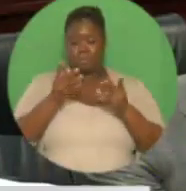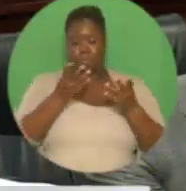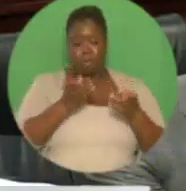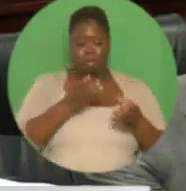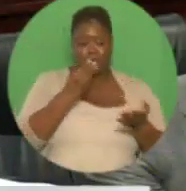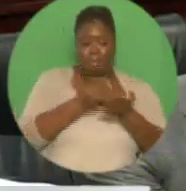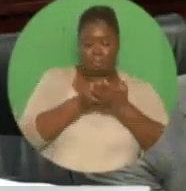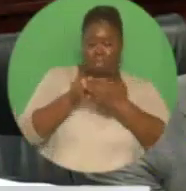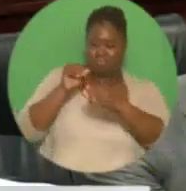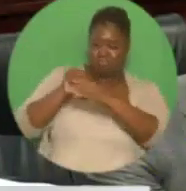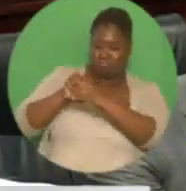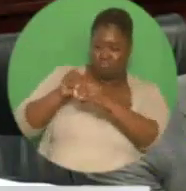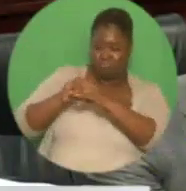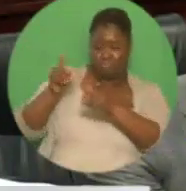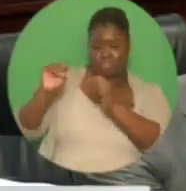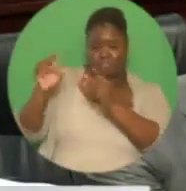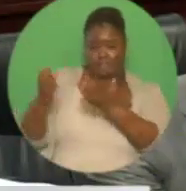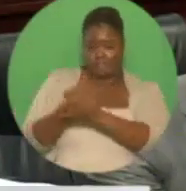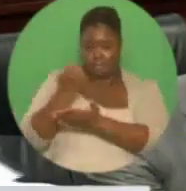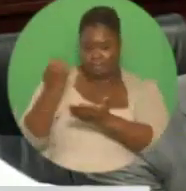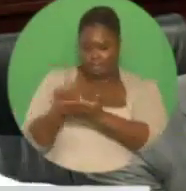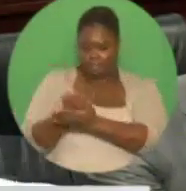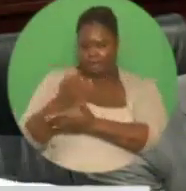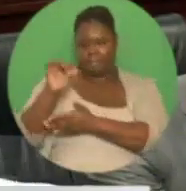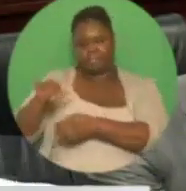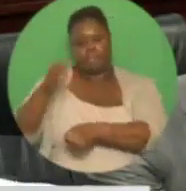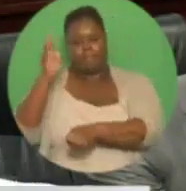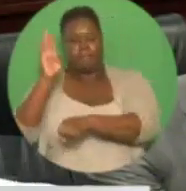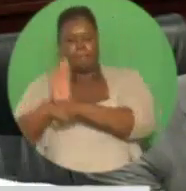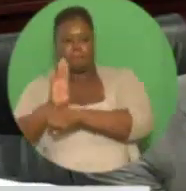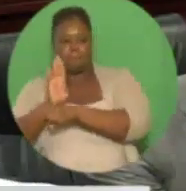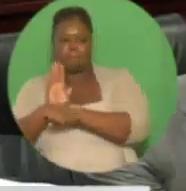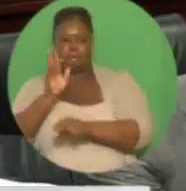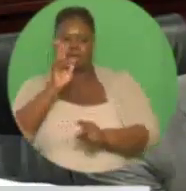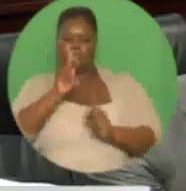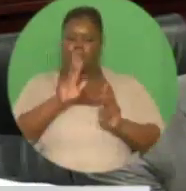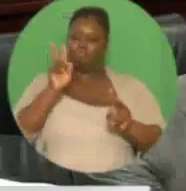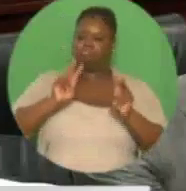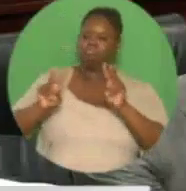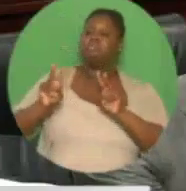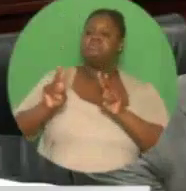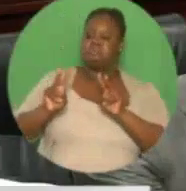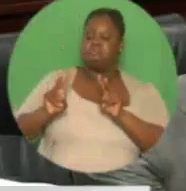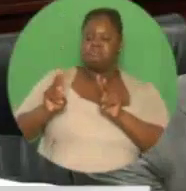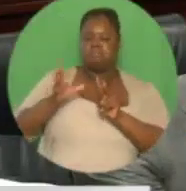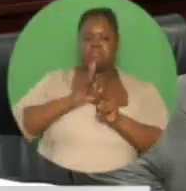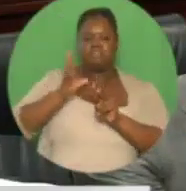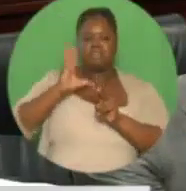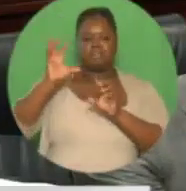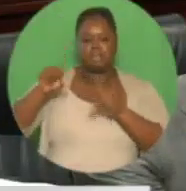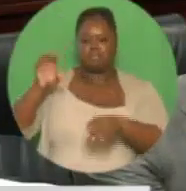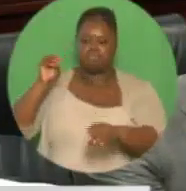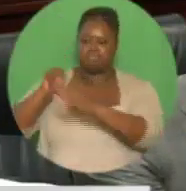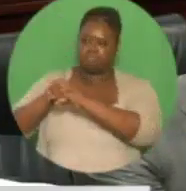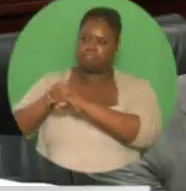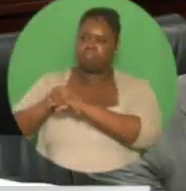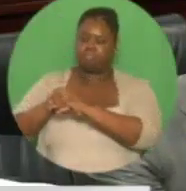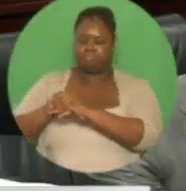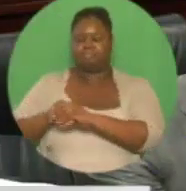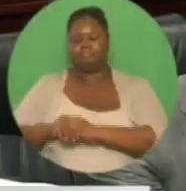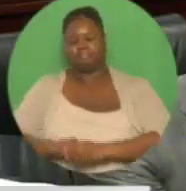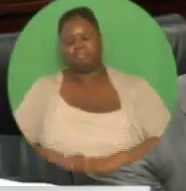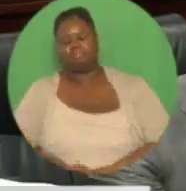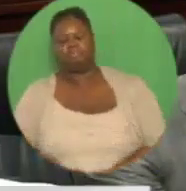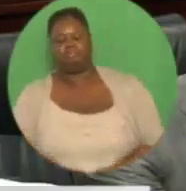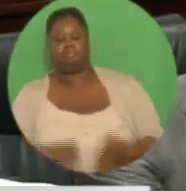same time contributing to the expansion and competitiveness of our non-energy base. Agriculture financial support